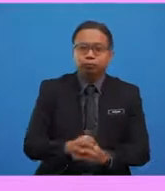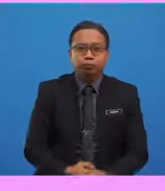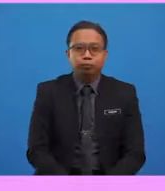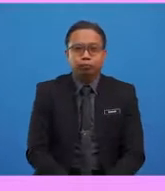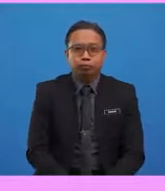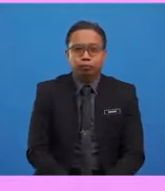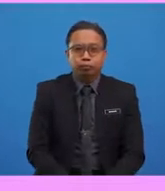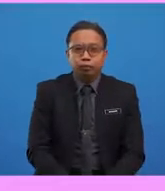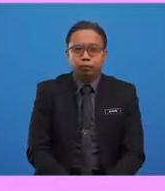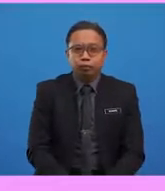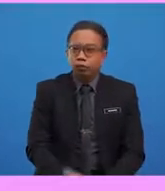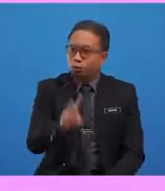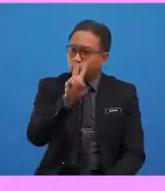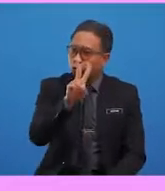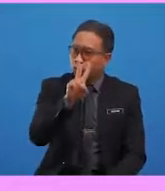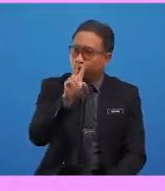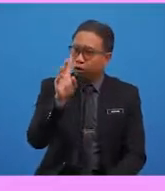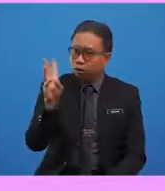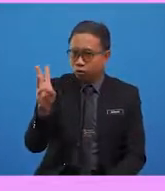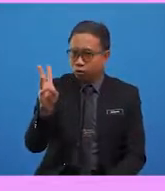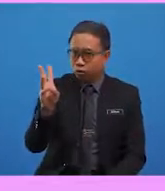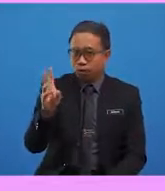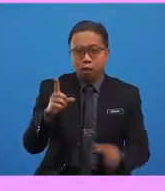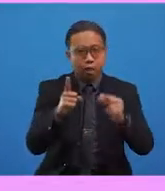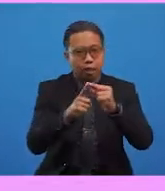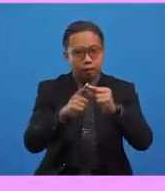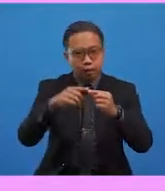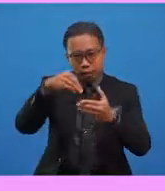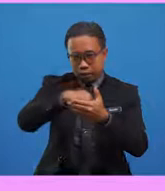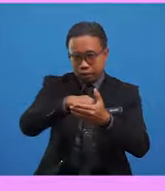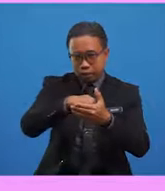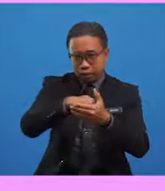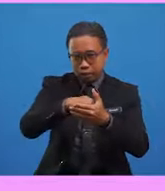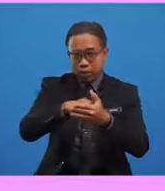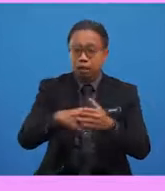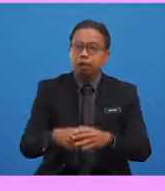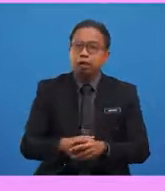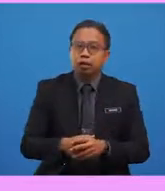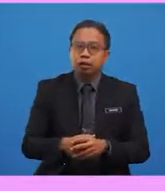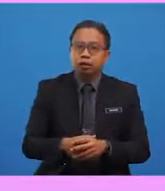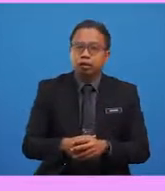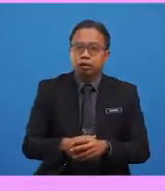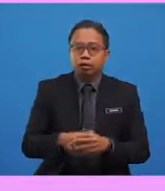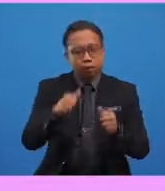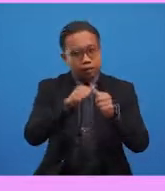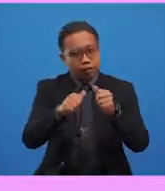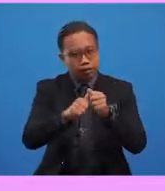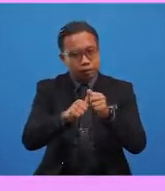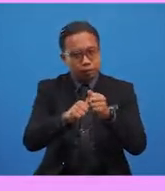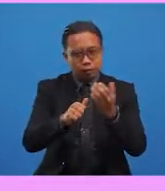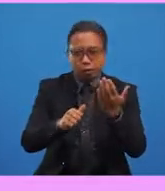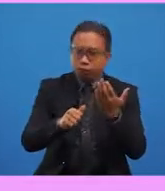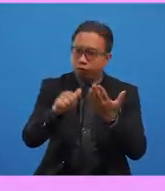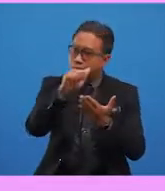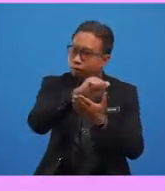There are 26 letters in the English alphabet, and each alphabet has